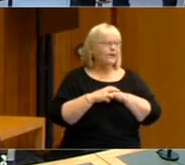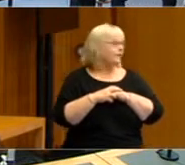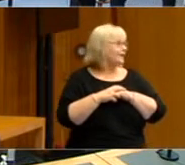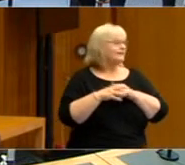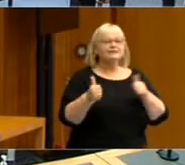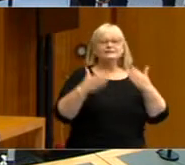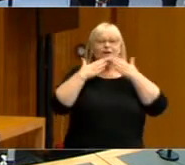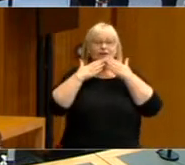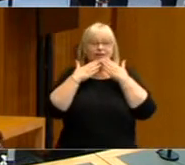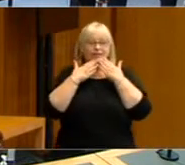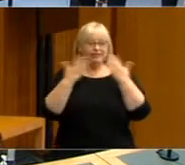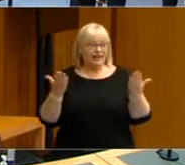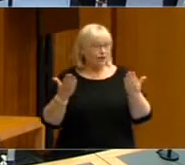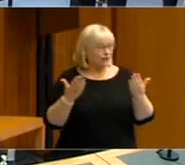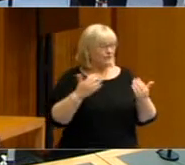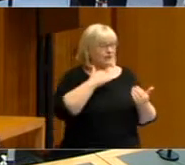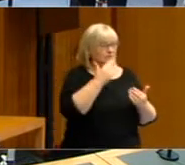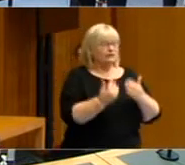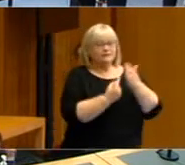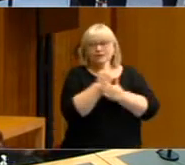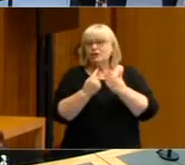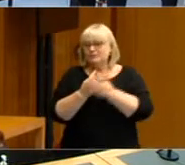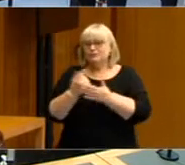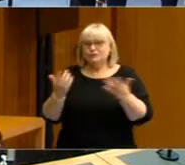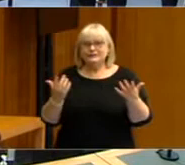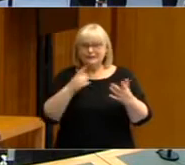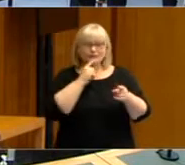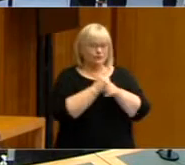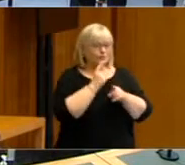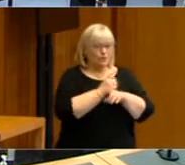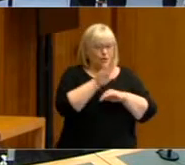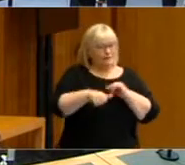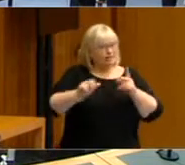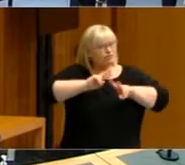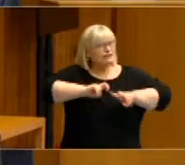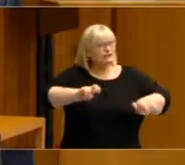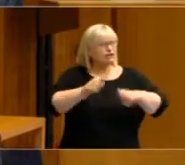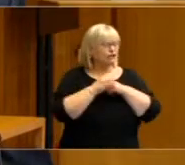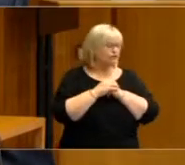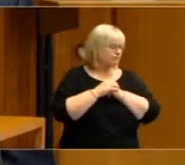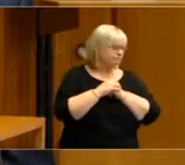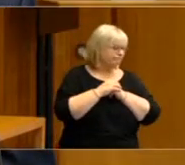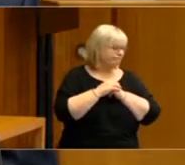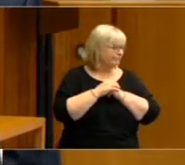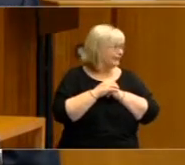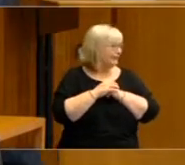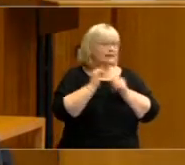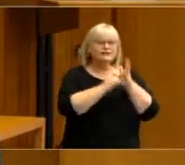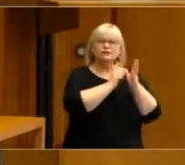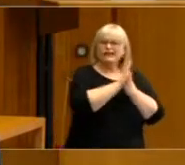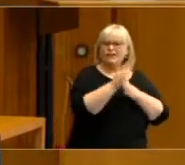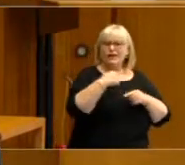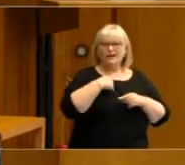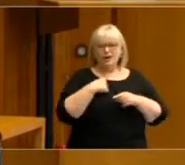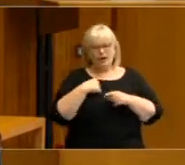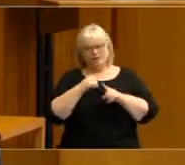Well thank you very much and thank you very much for the opportunity to talk about this research. What Sarah and I will do in the